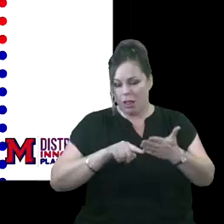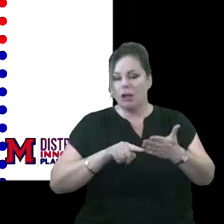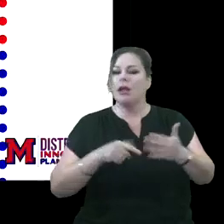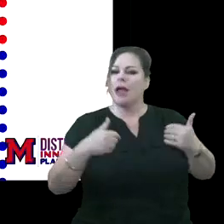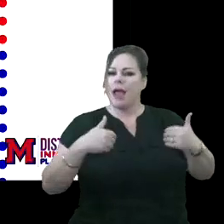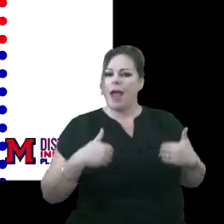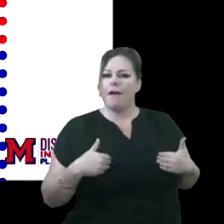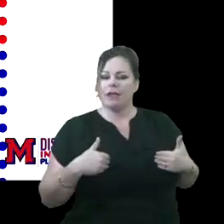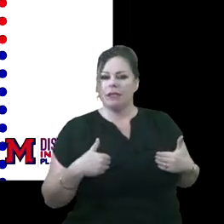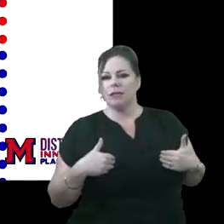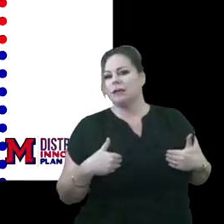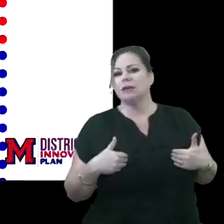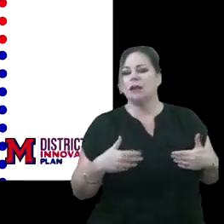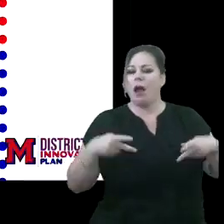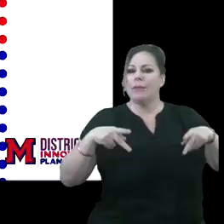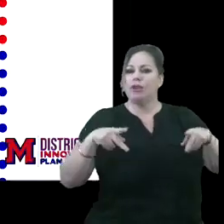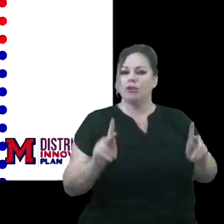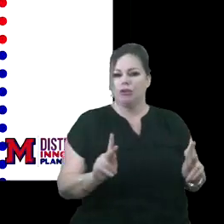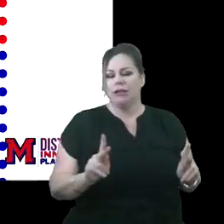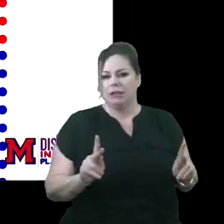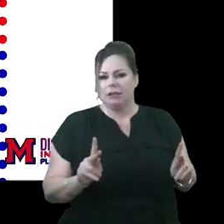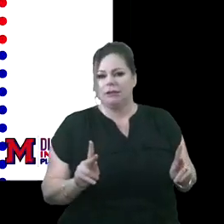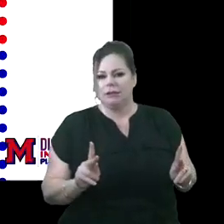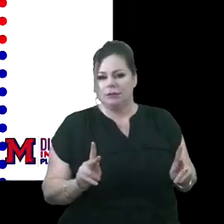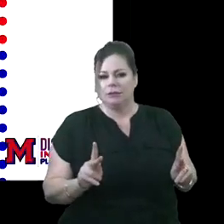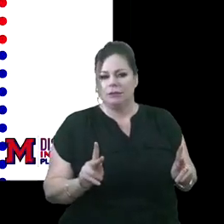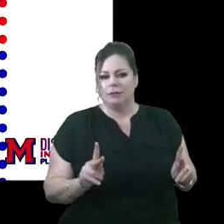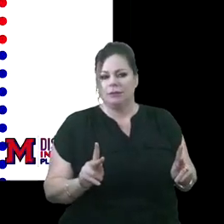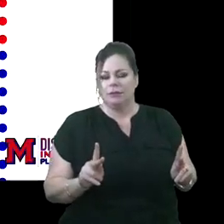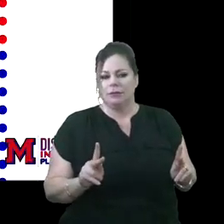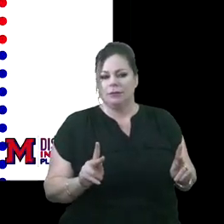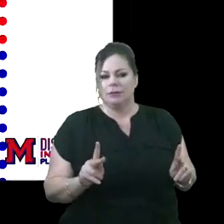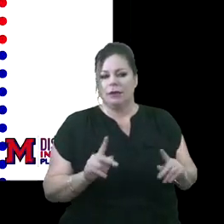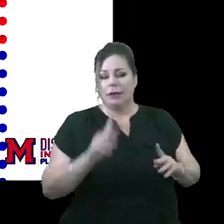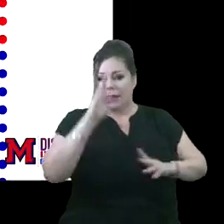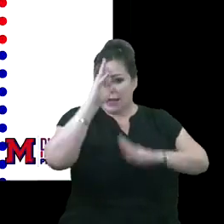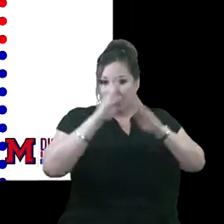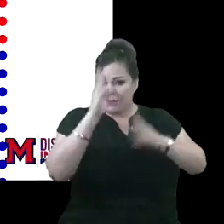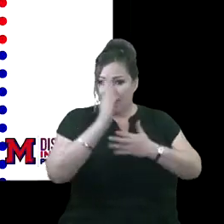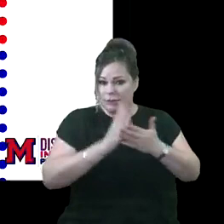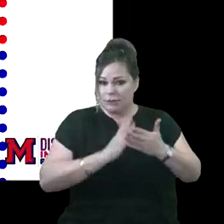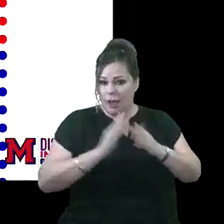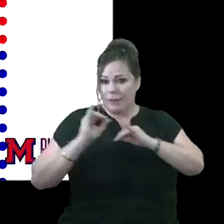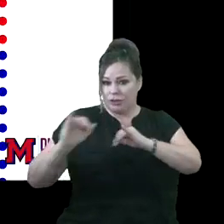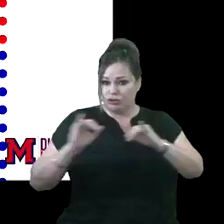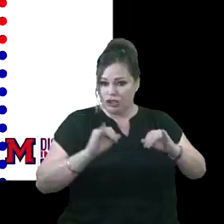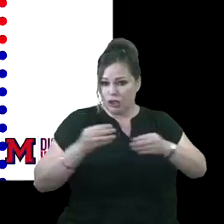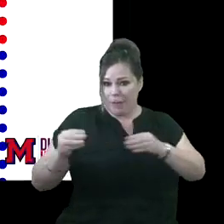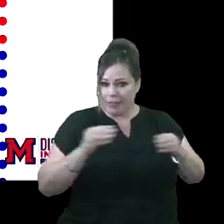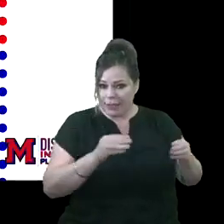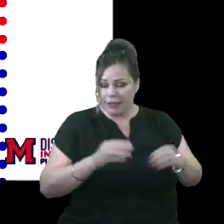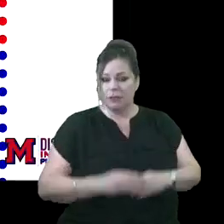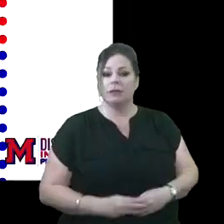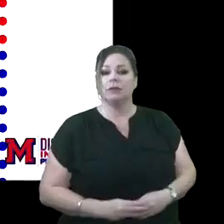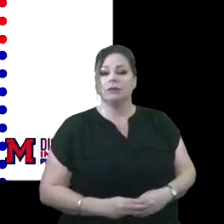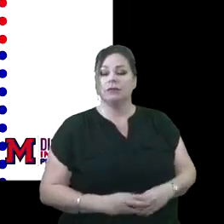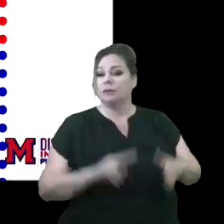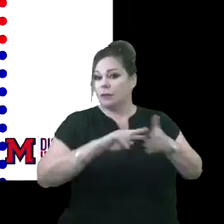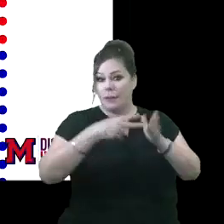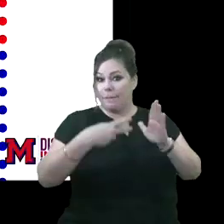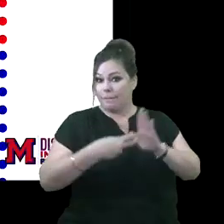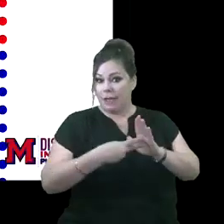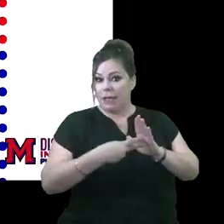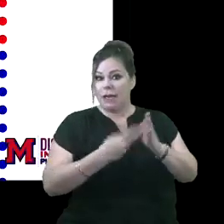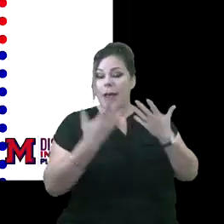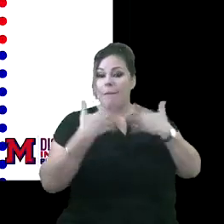having the opportunities here to innovate some of the instructional methods. So again, you know, that could be